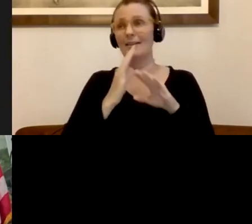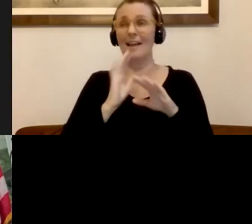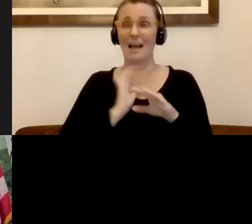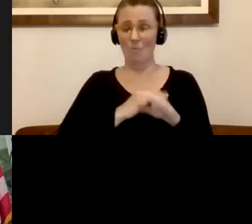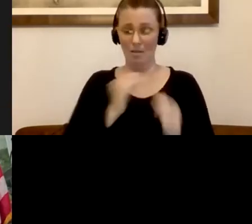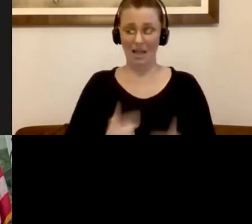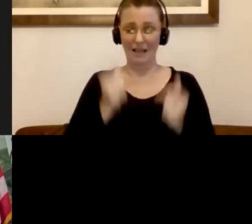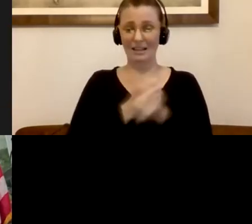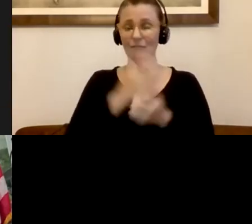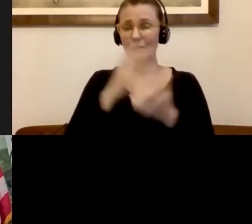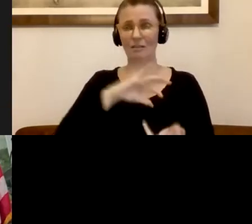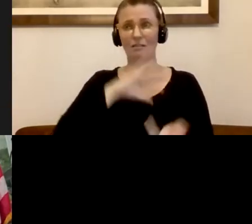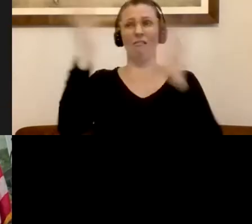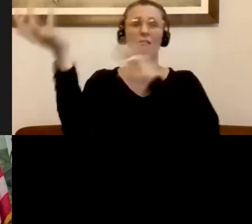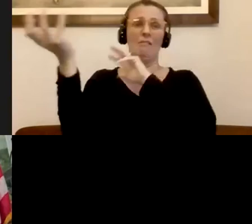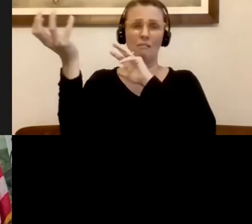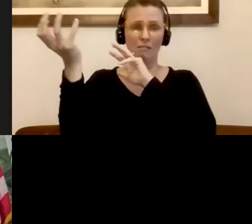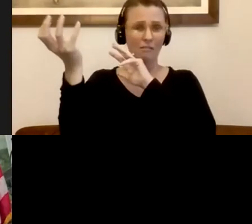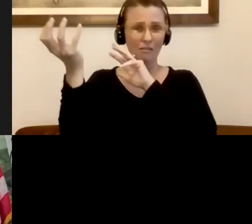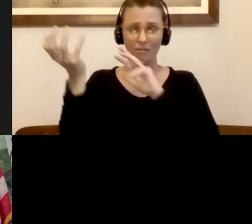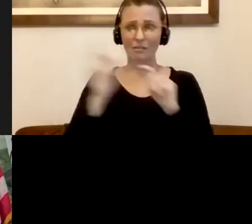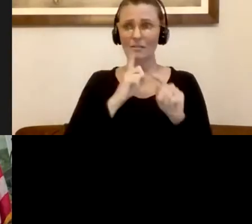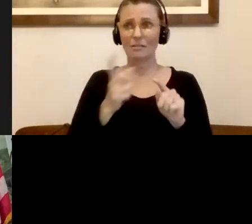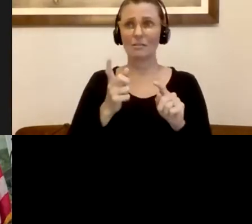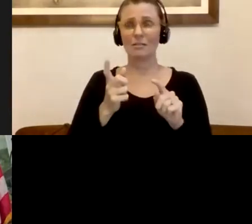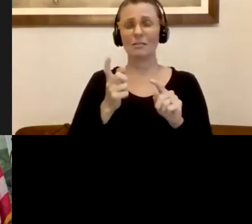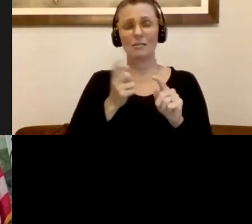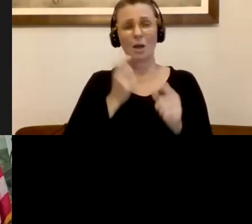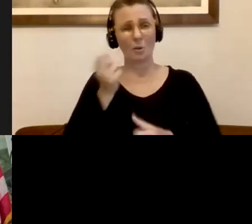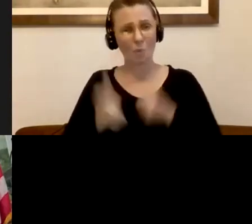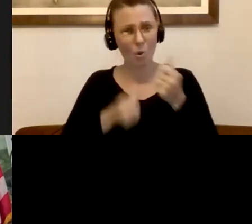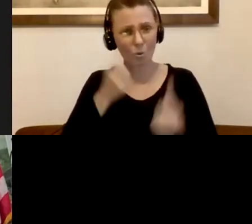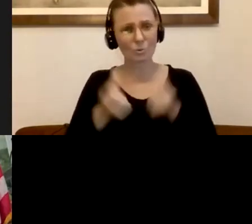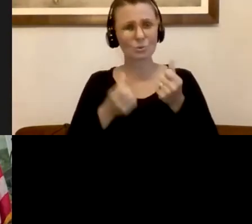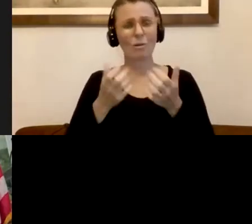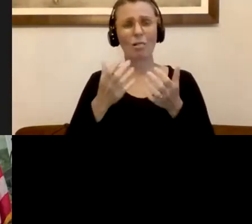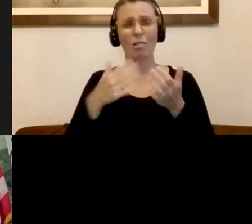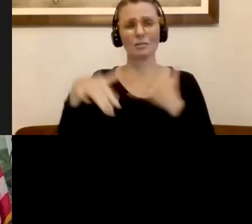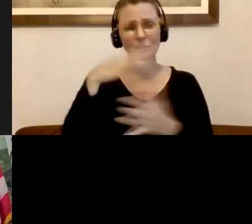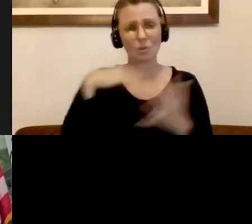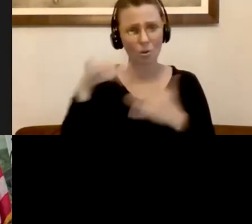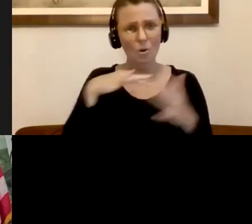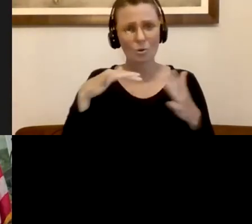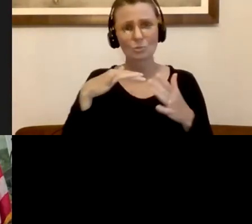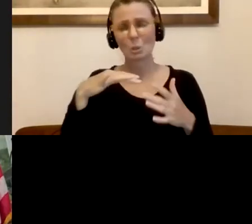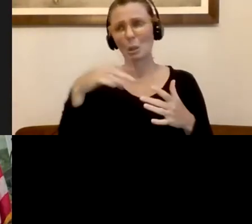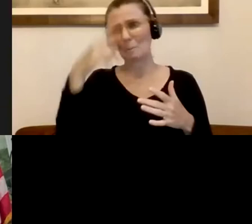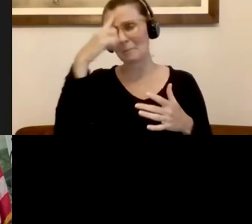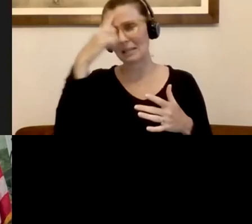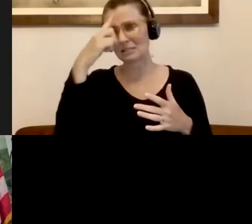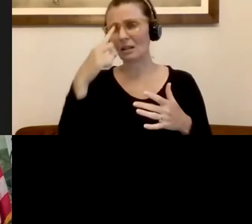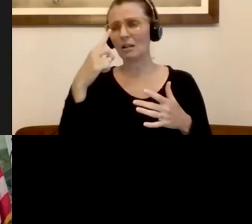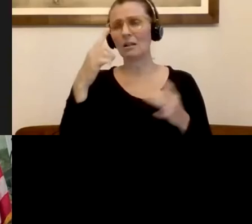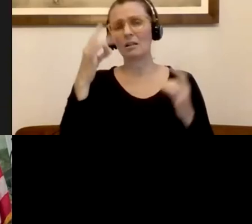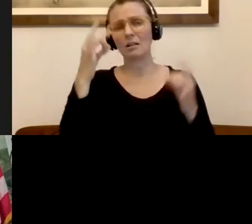It's also, it's an incredible amount of emotional and social, um, mental distress on all of us, uh,